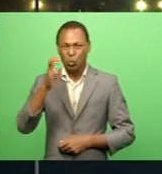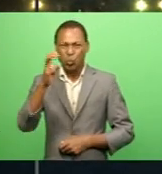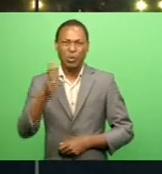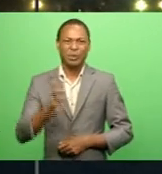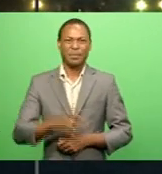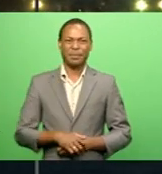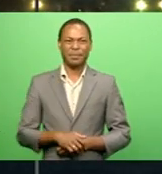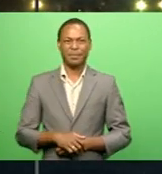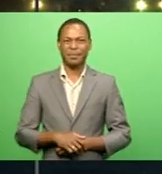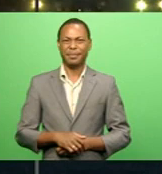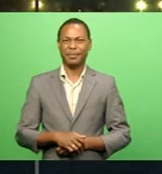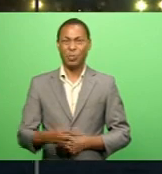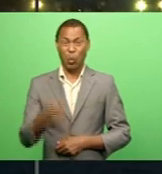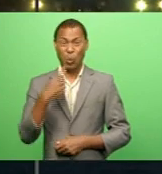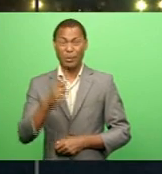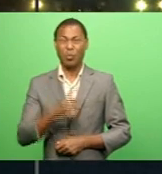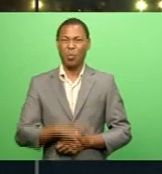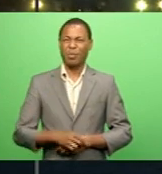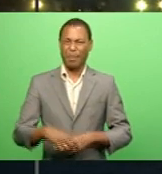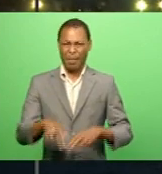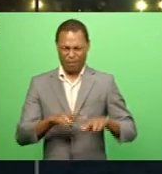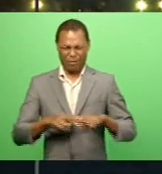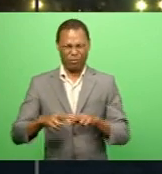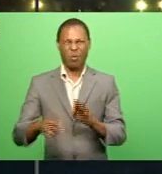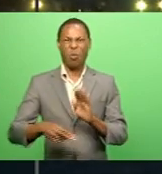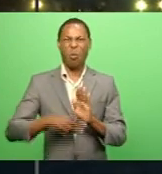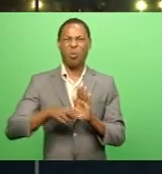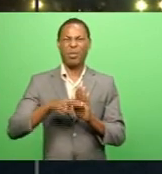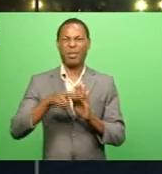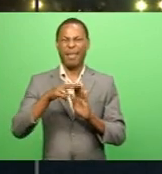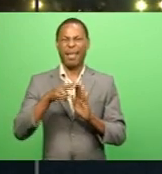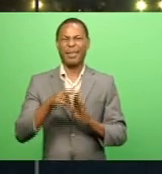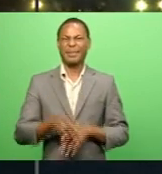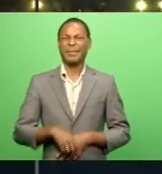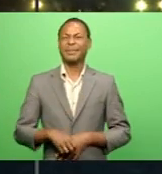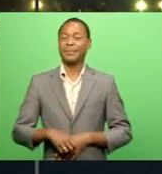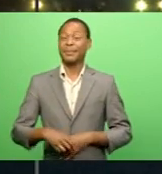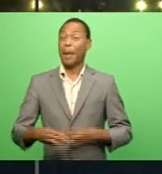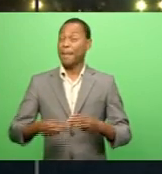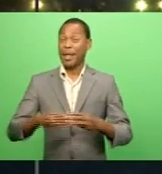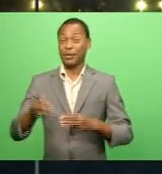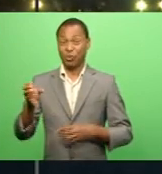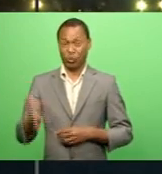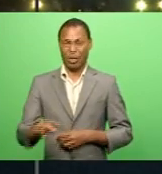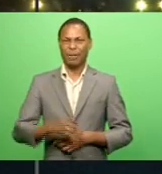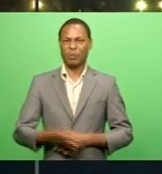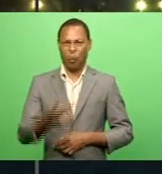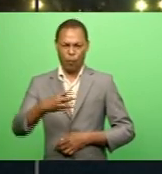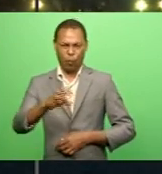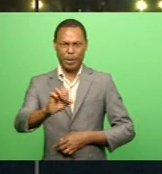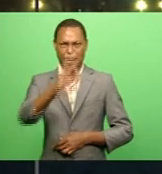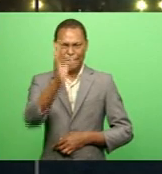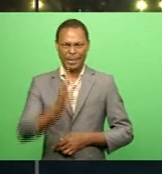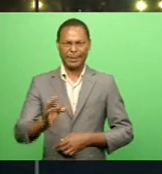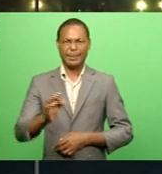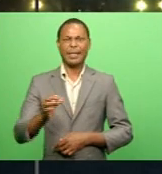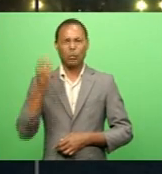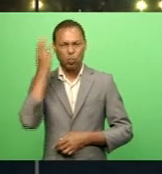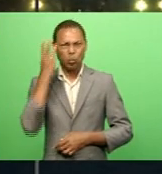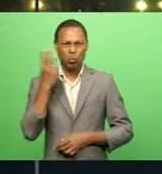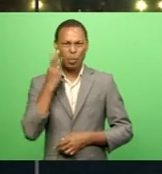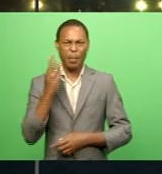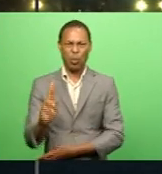highlighted by the Fiji Marriott Resort Momi Bay general manager Who says they currently have 40% of female representatives